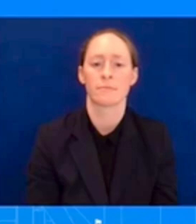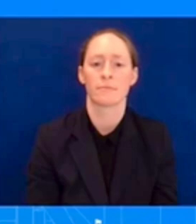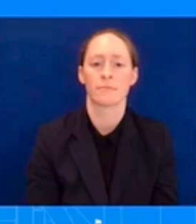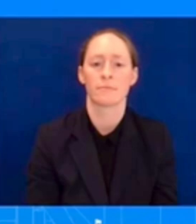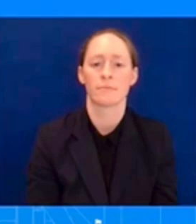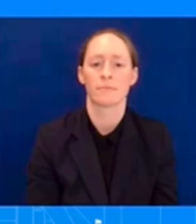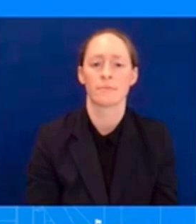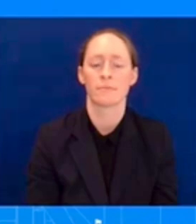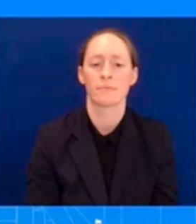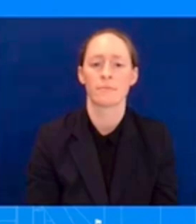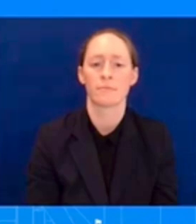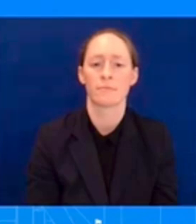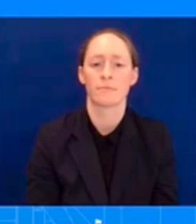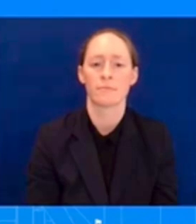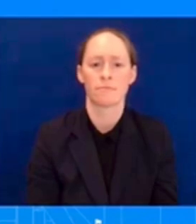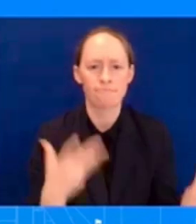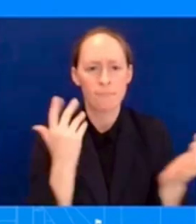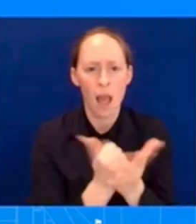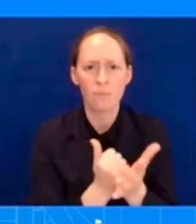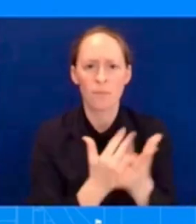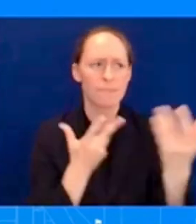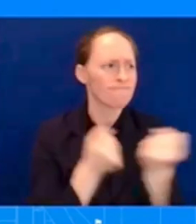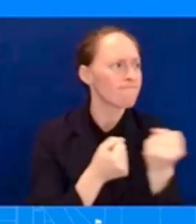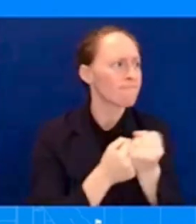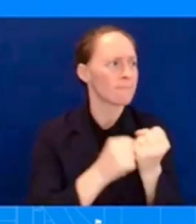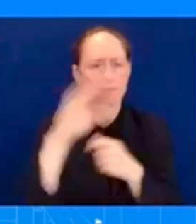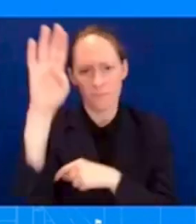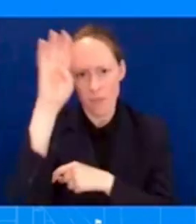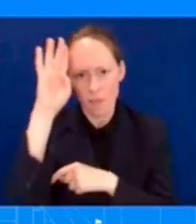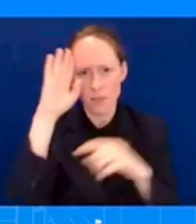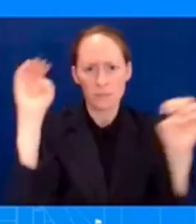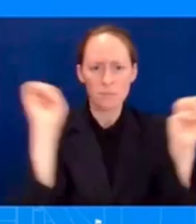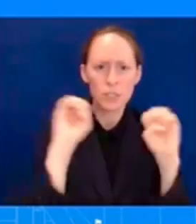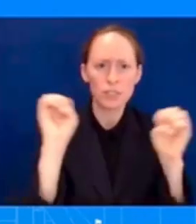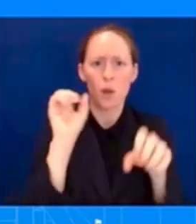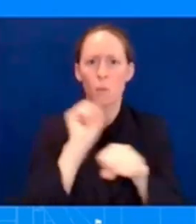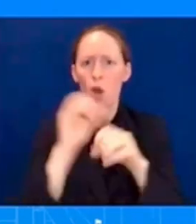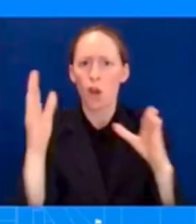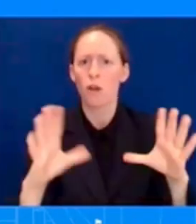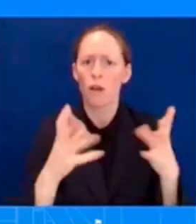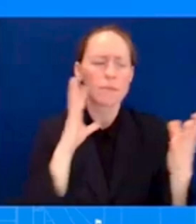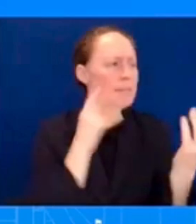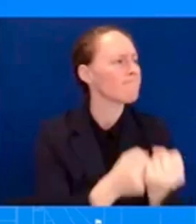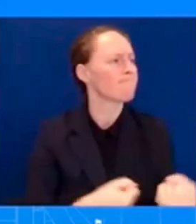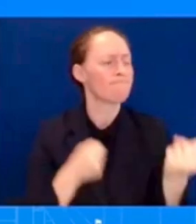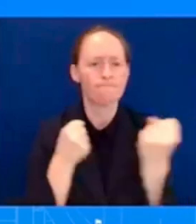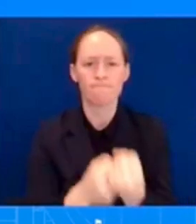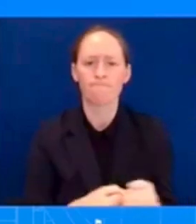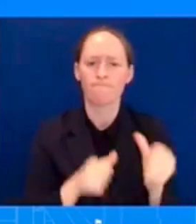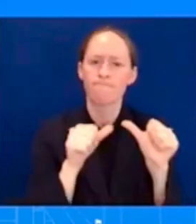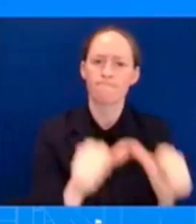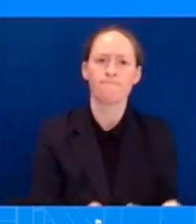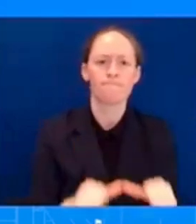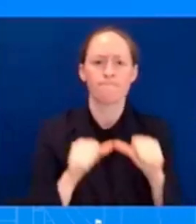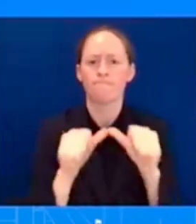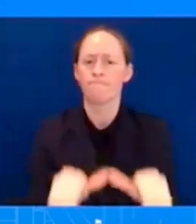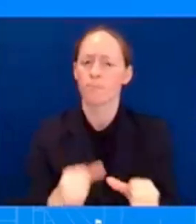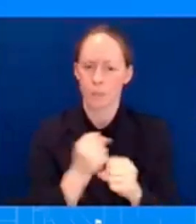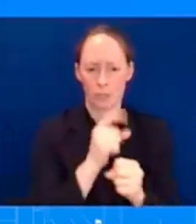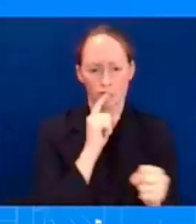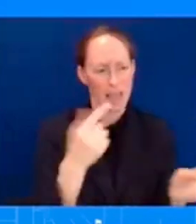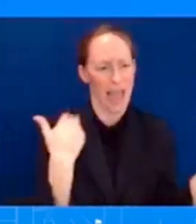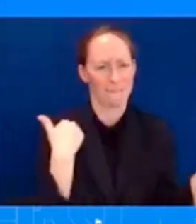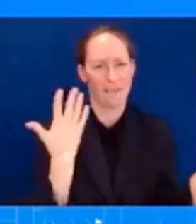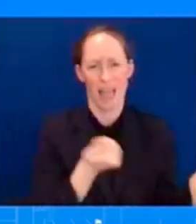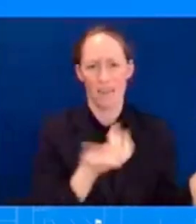personnel working around the clock. He's, I'm going to make sure the state has everything it needs from the federal government to recover because the President